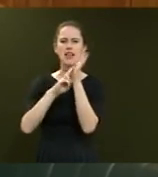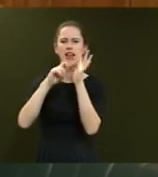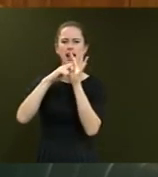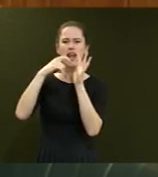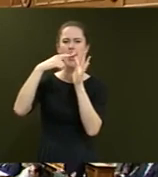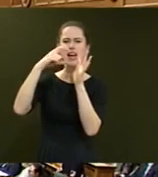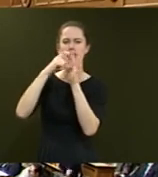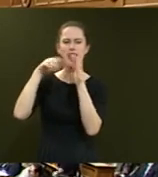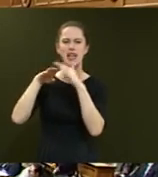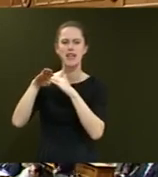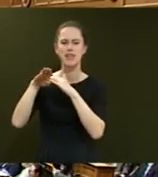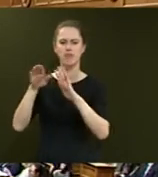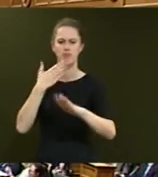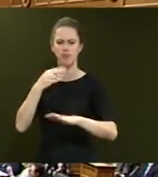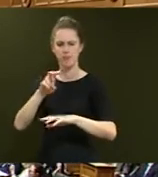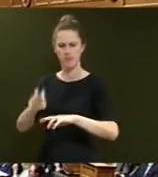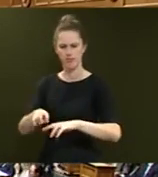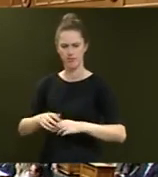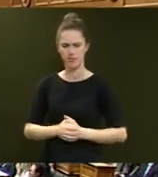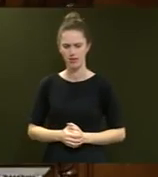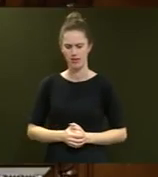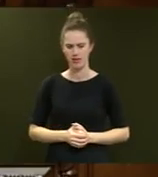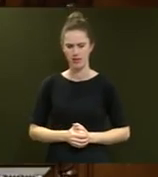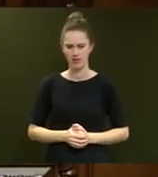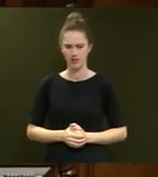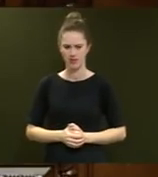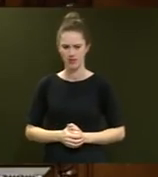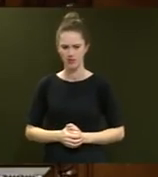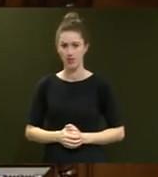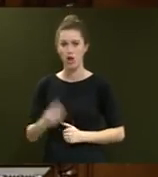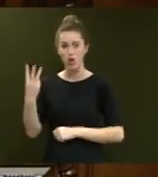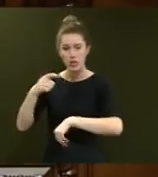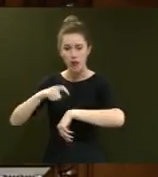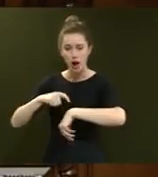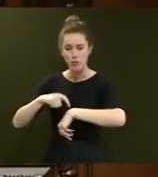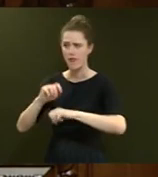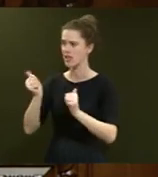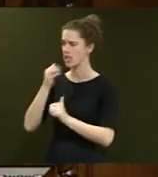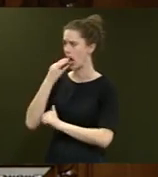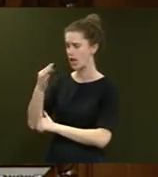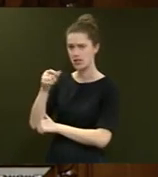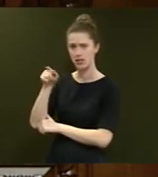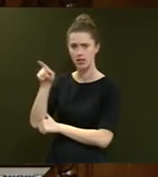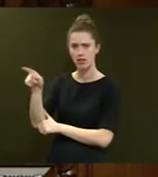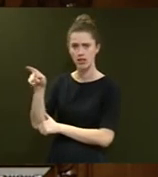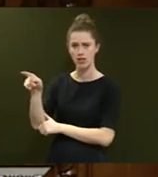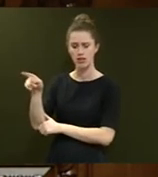LinkedIn... Order! The Member will resume her seat. I've, I think, three times asked the...